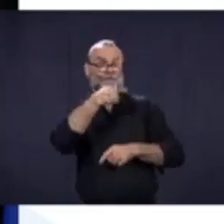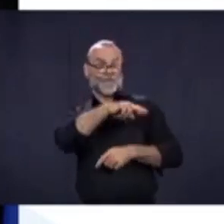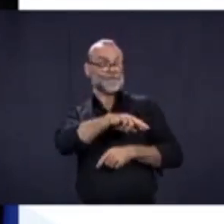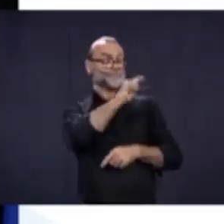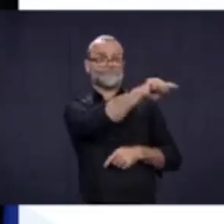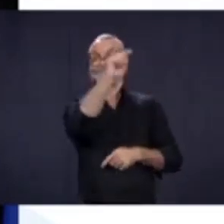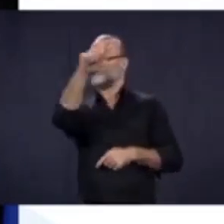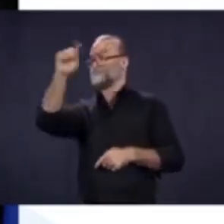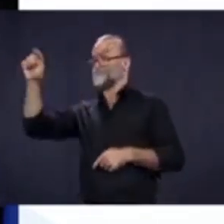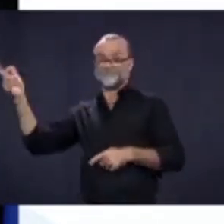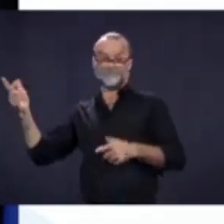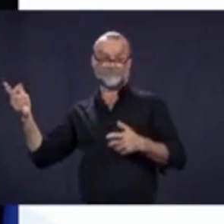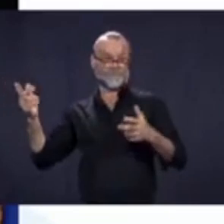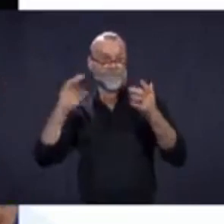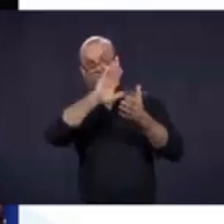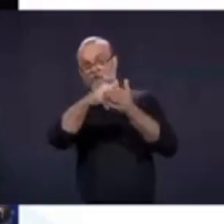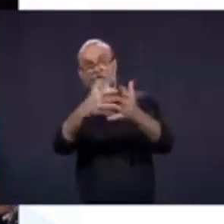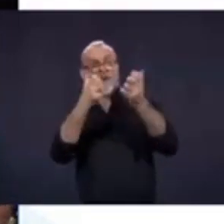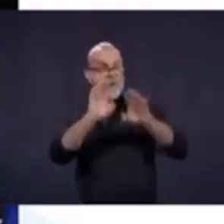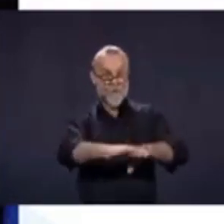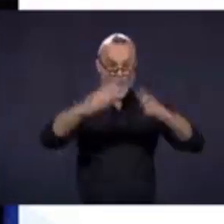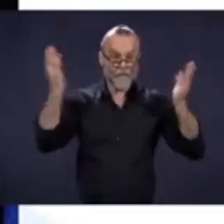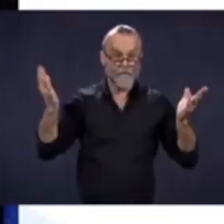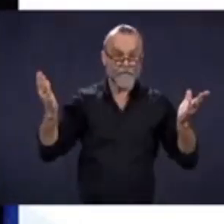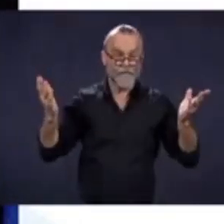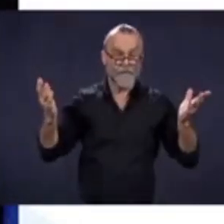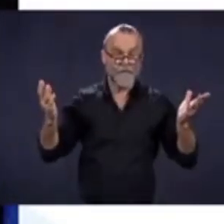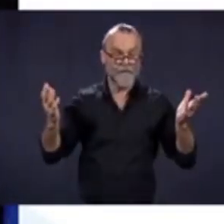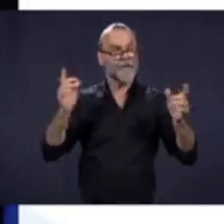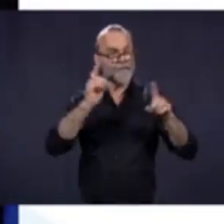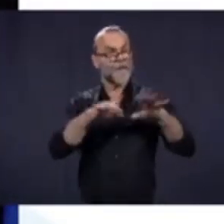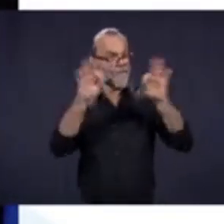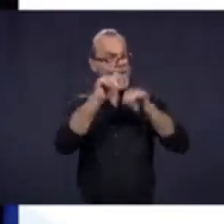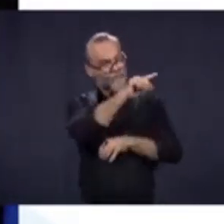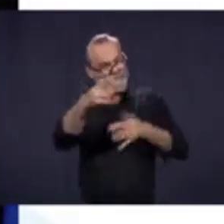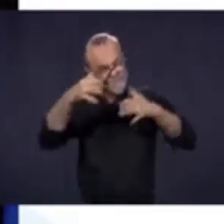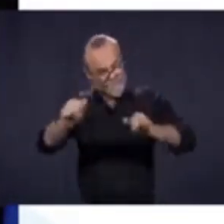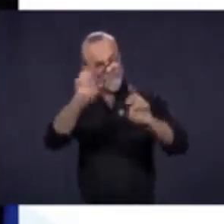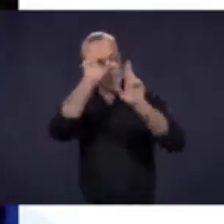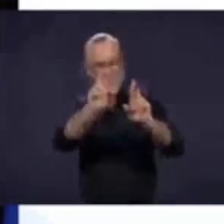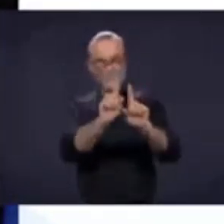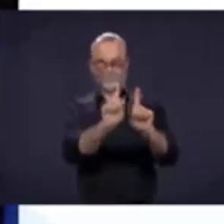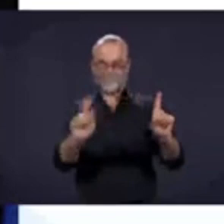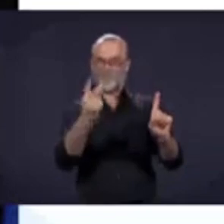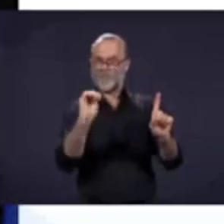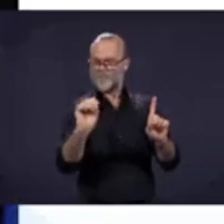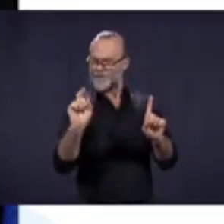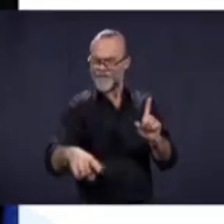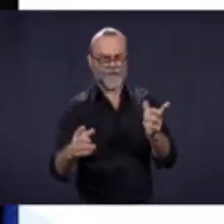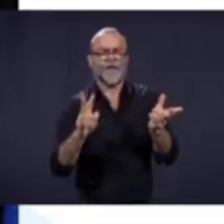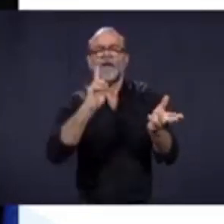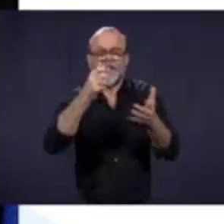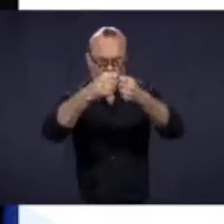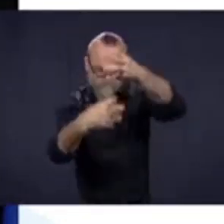wanted to, that we open, even if they say that they would respect the two meters. So there are many, many questions,